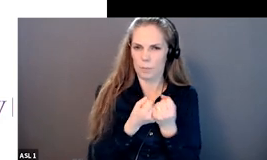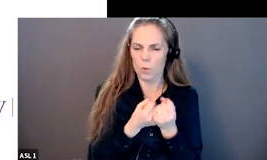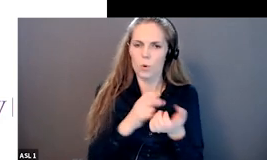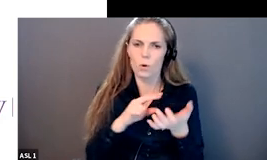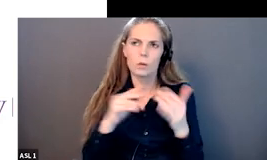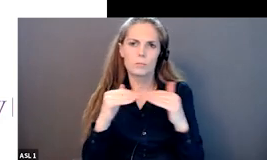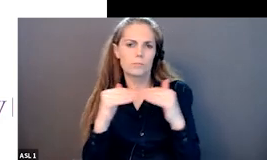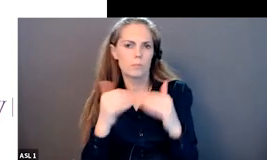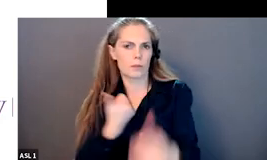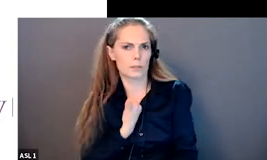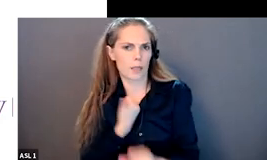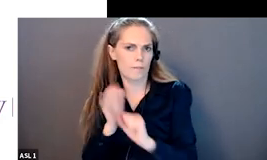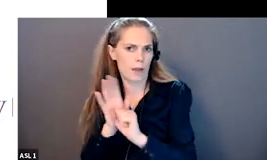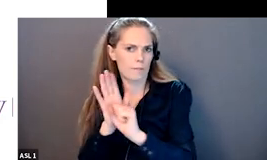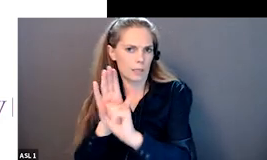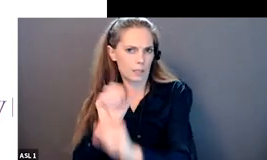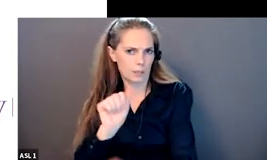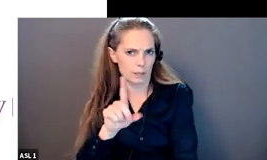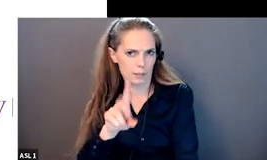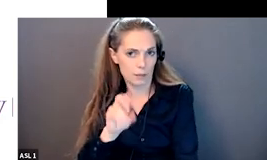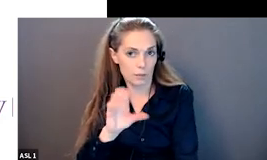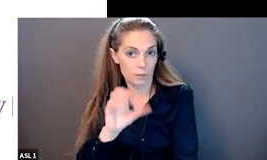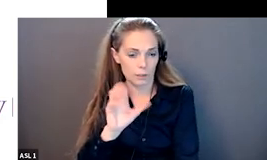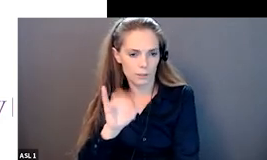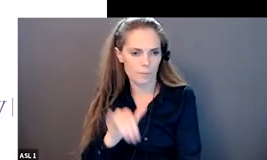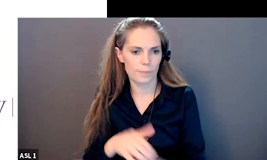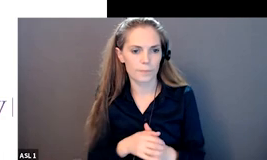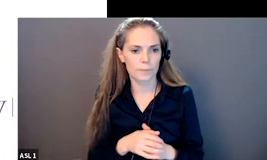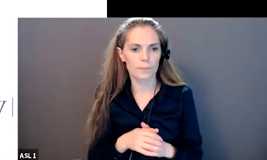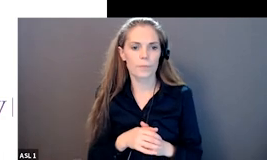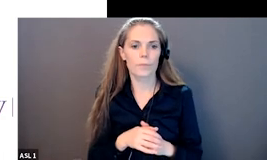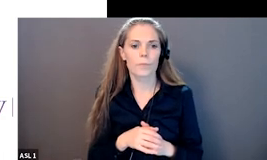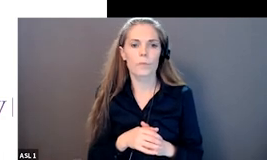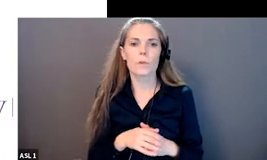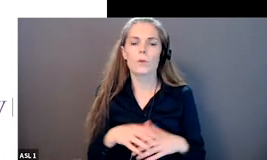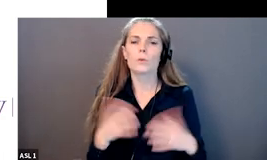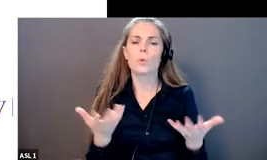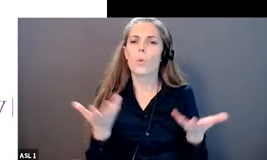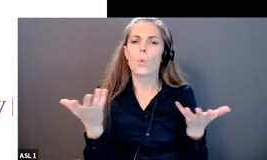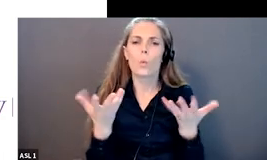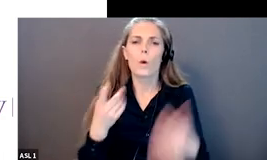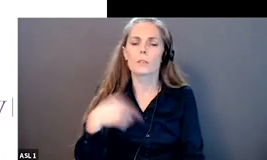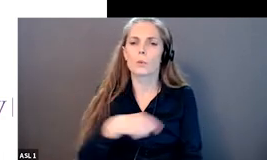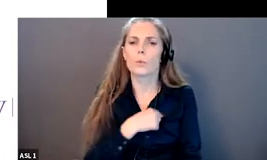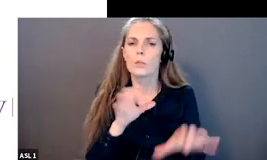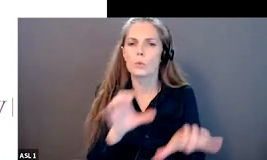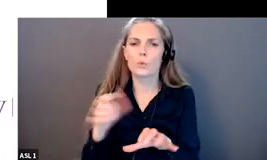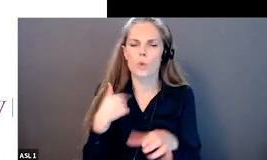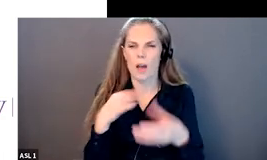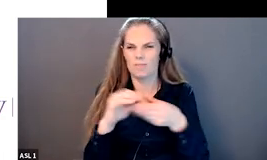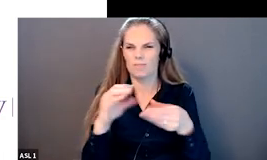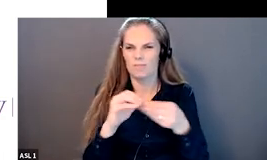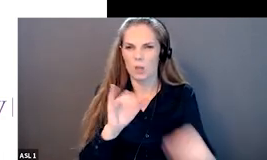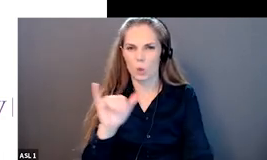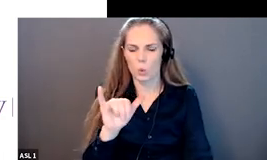um what do we do so i'll talk about a little bit about the youth of the future project youth of future project